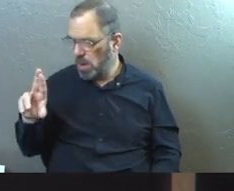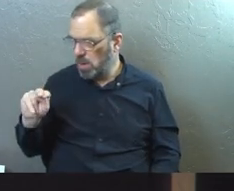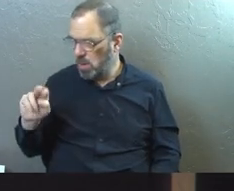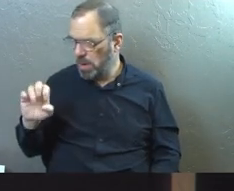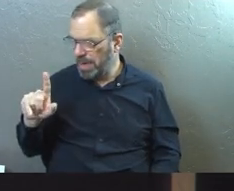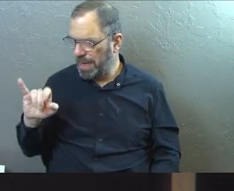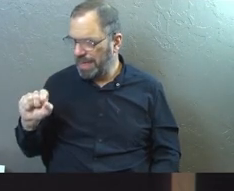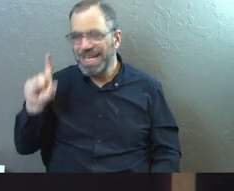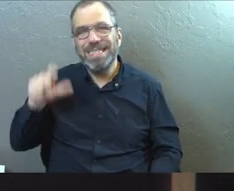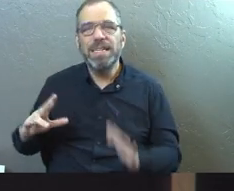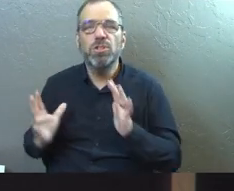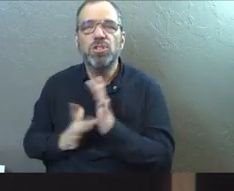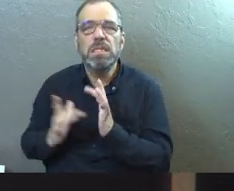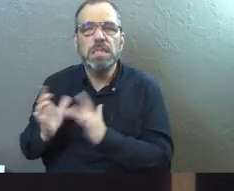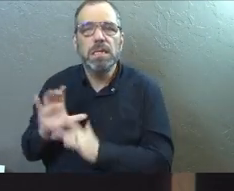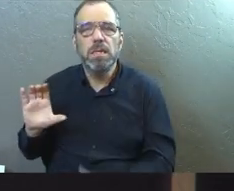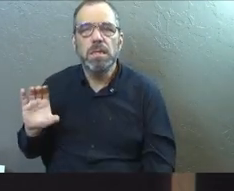Jesus.